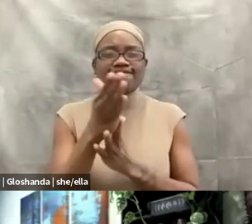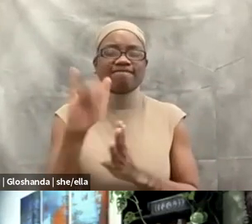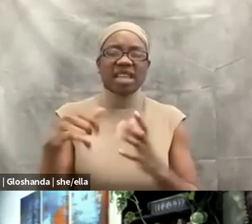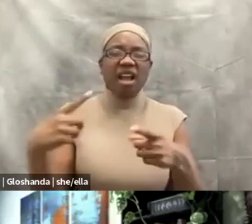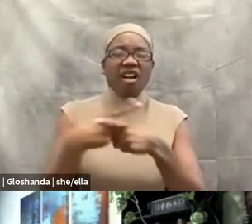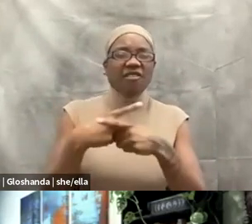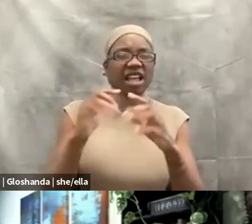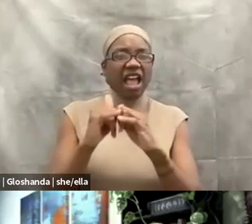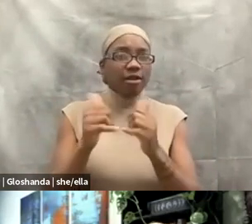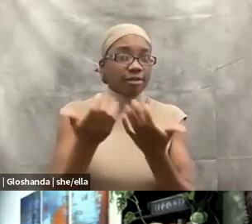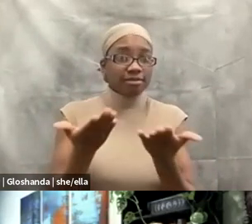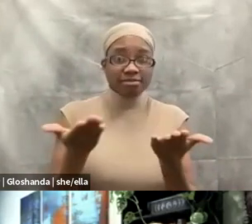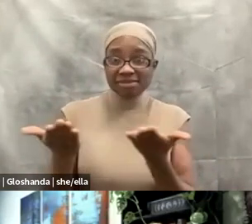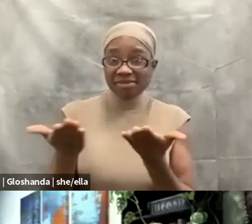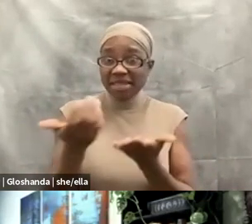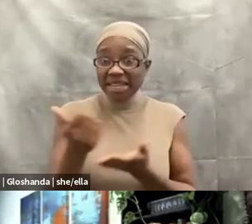And this is for any of you.